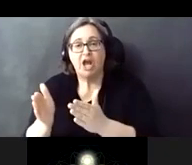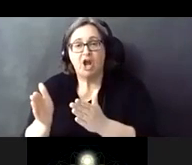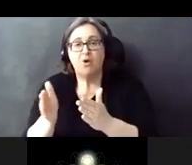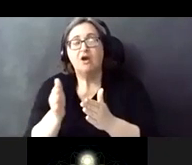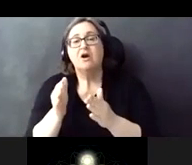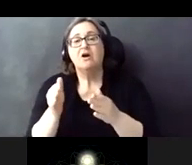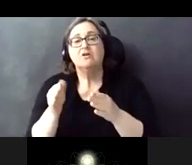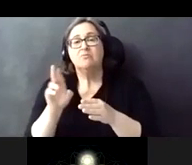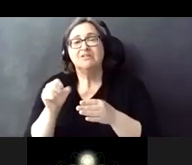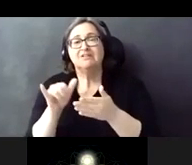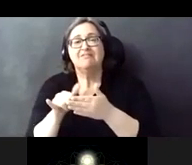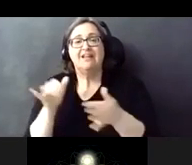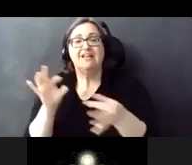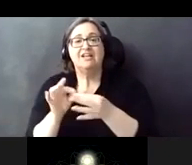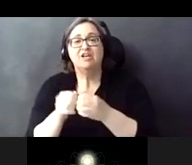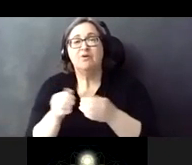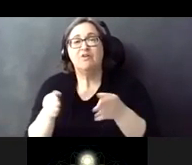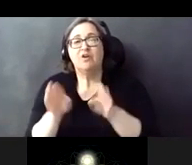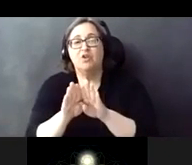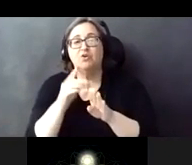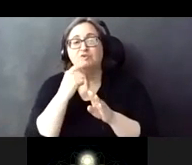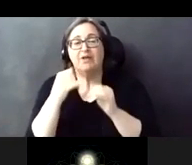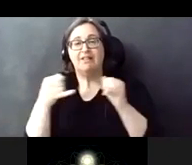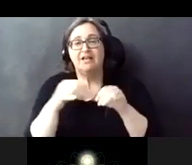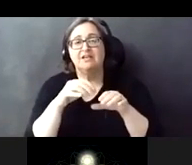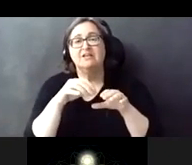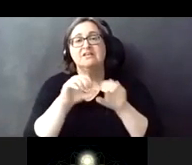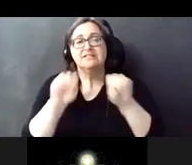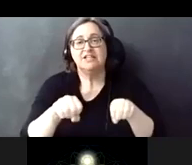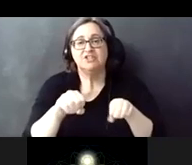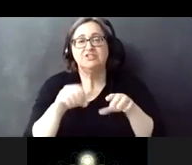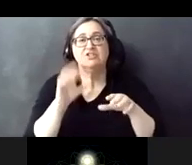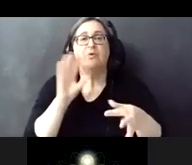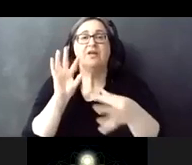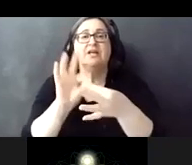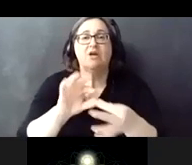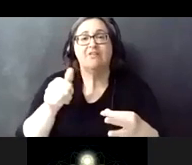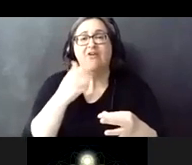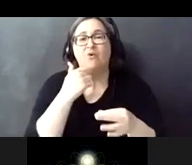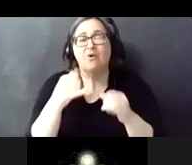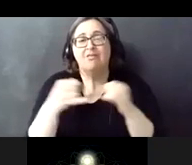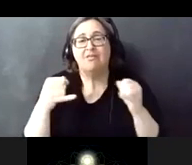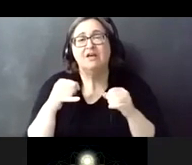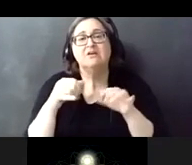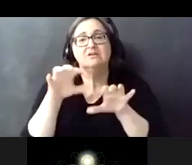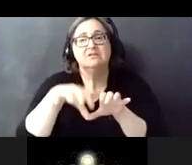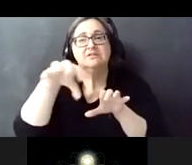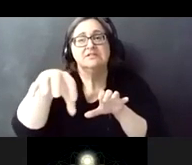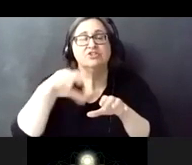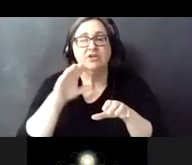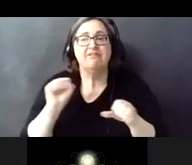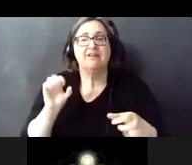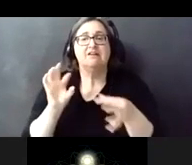with closed red line stations to other red line stations to make sure to maintain those bus rail connections for transferring